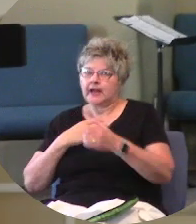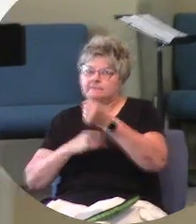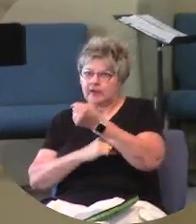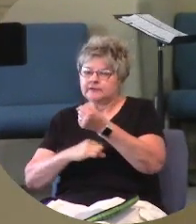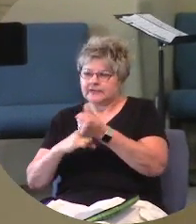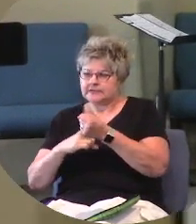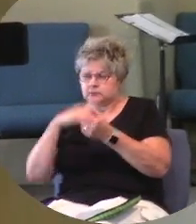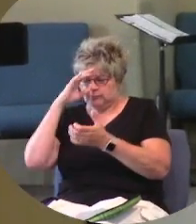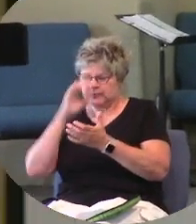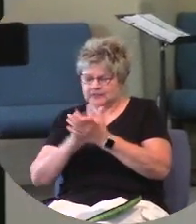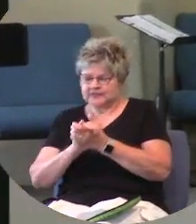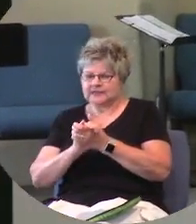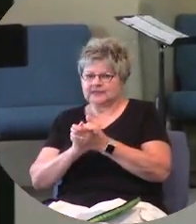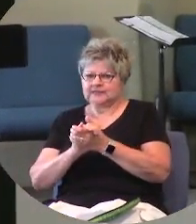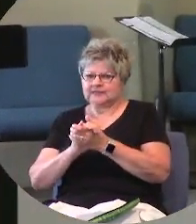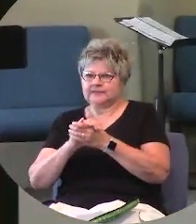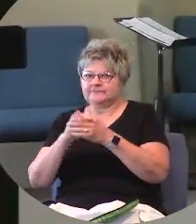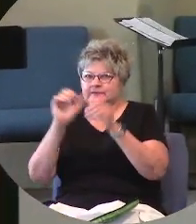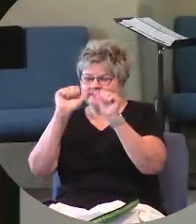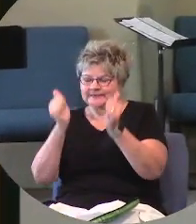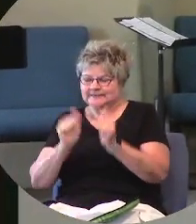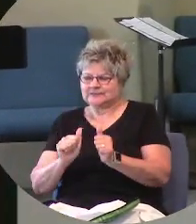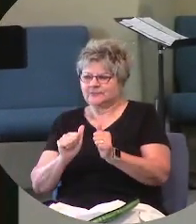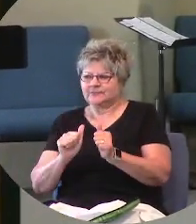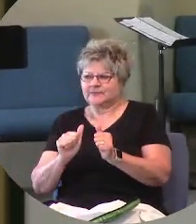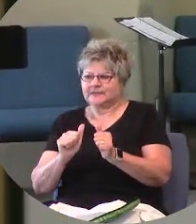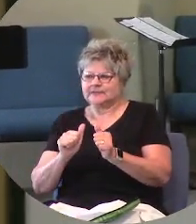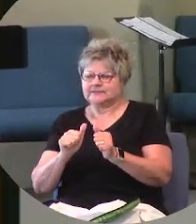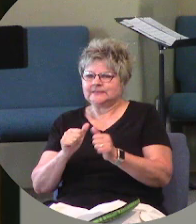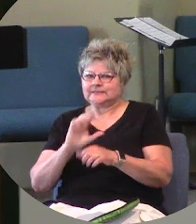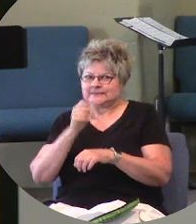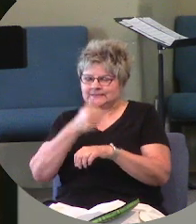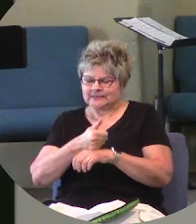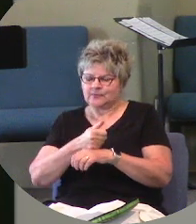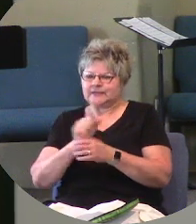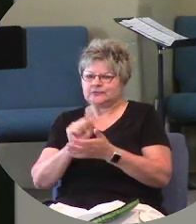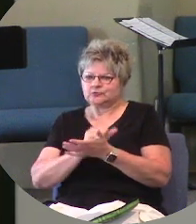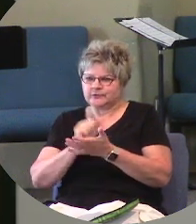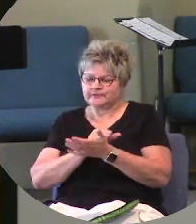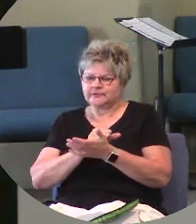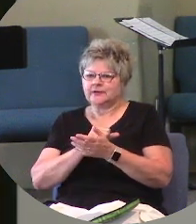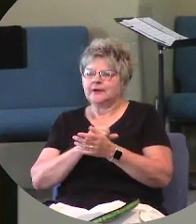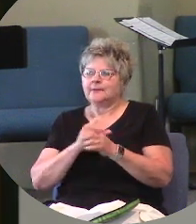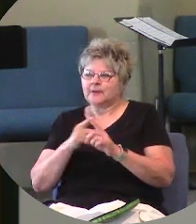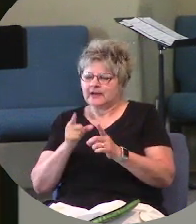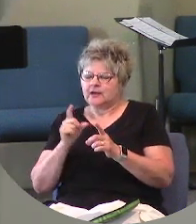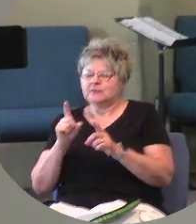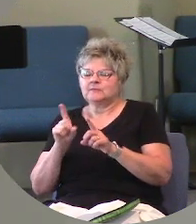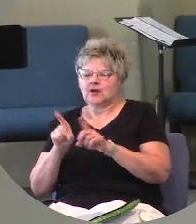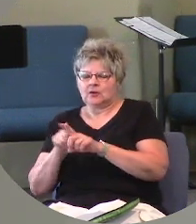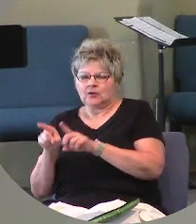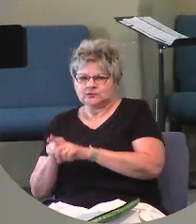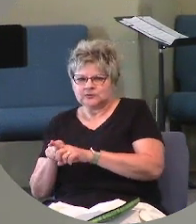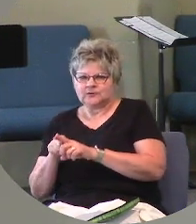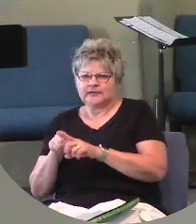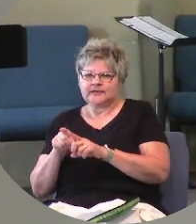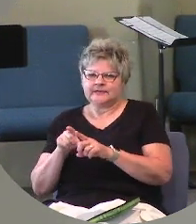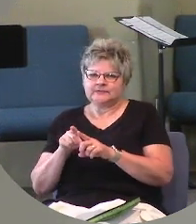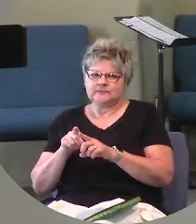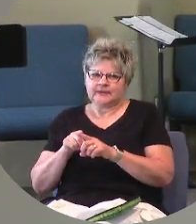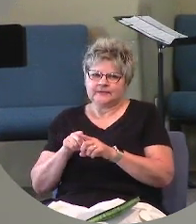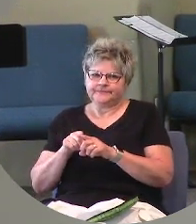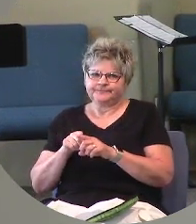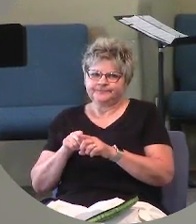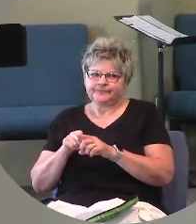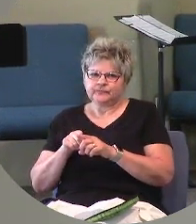is grounded in Scripture, but it's also been influenced by the doctrines and the tenets of the Southern Baptist faith. faith,